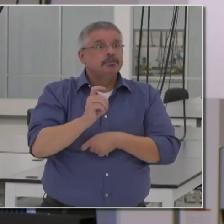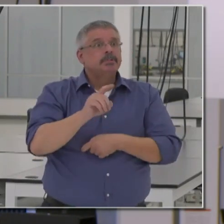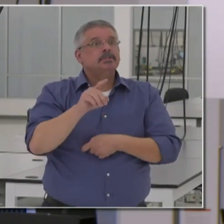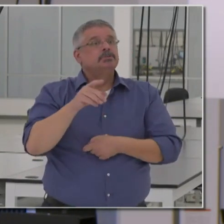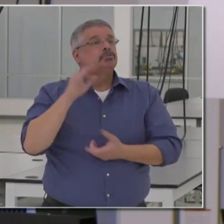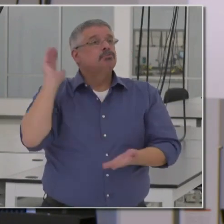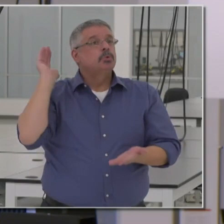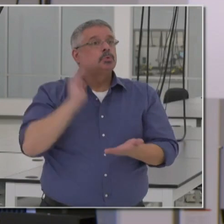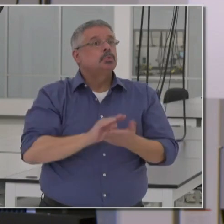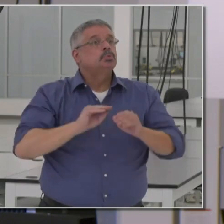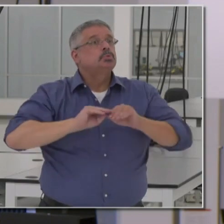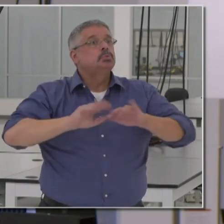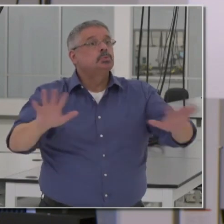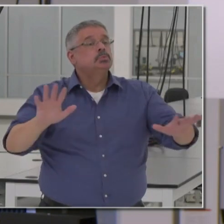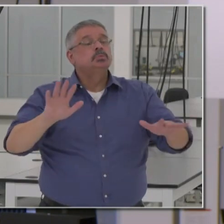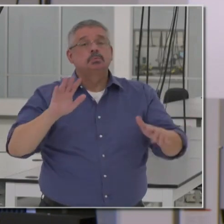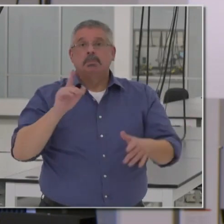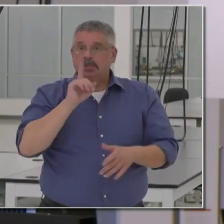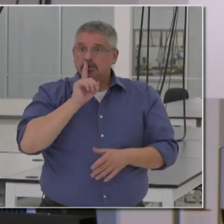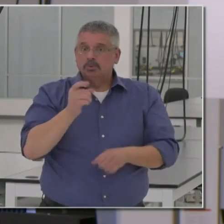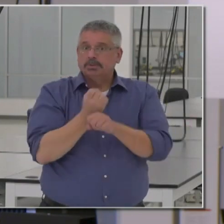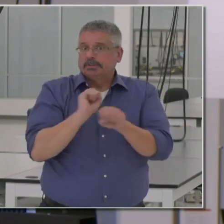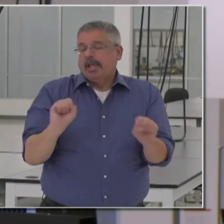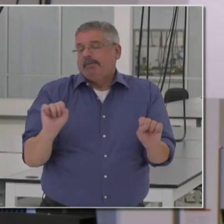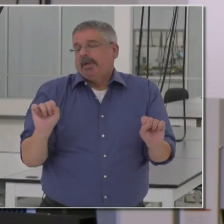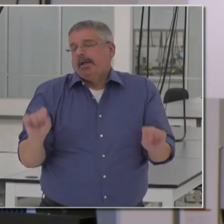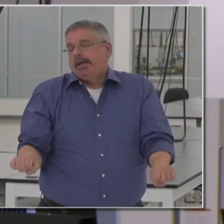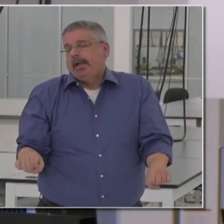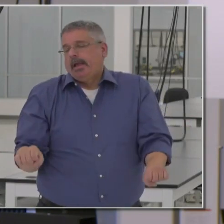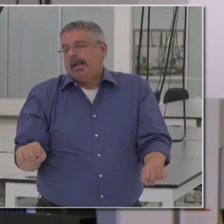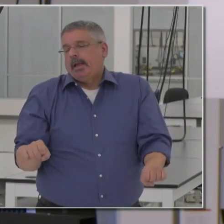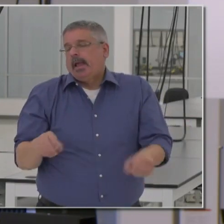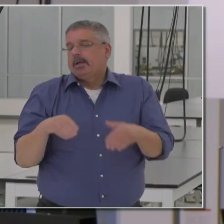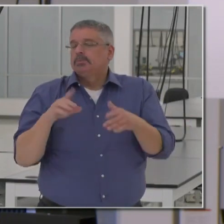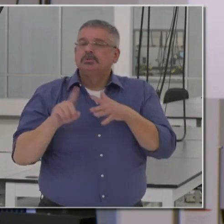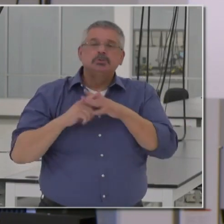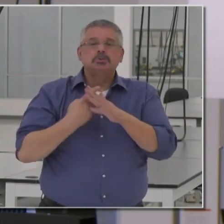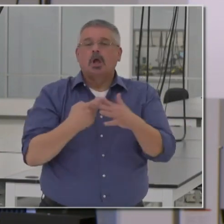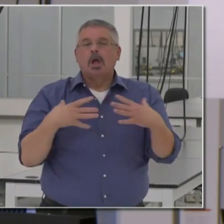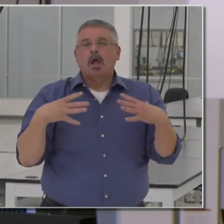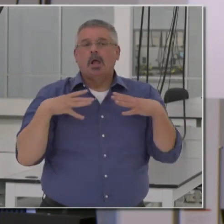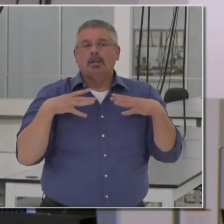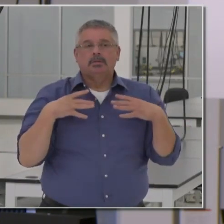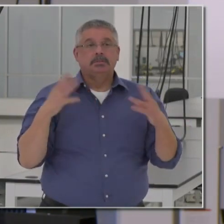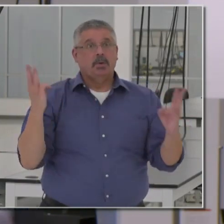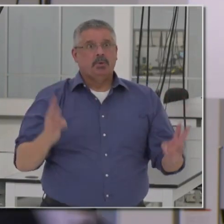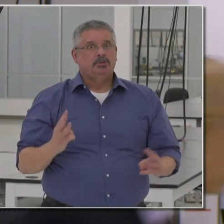communities, and make sure that we're as safe as we can be as we enter the holidays and winter.